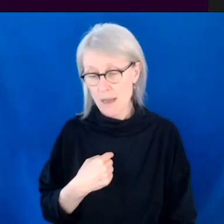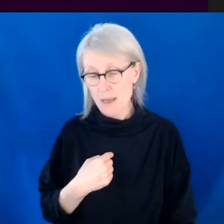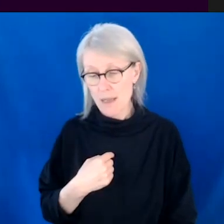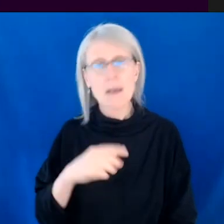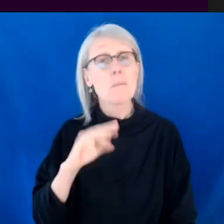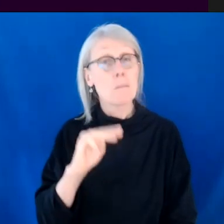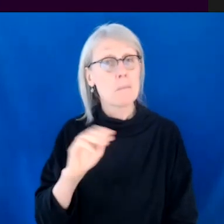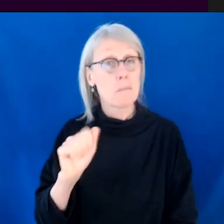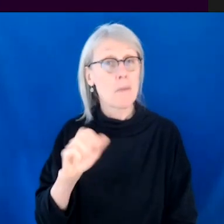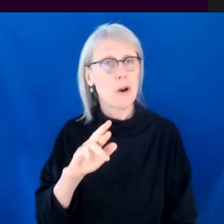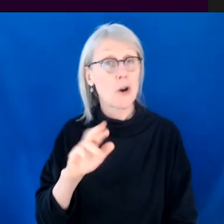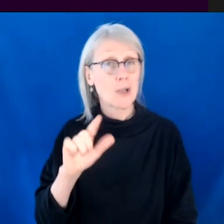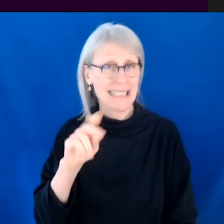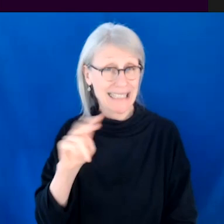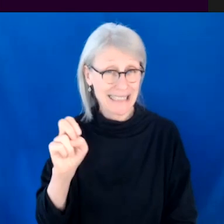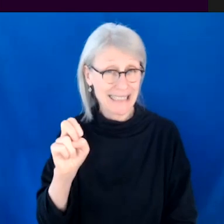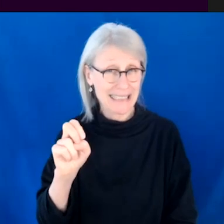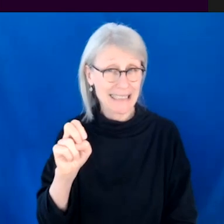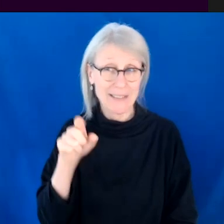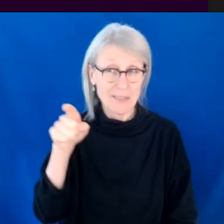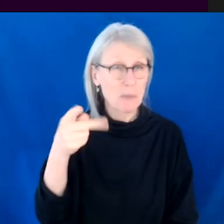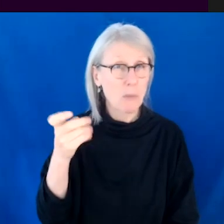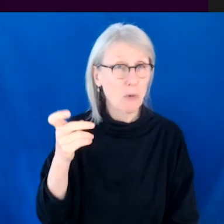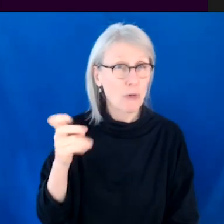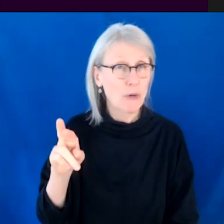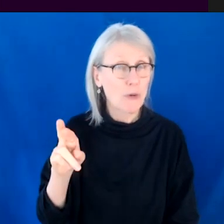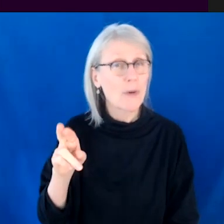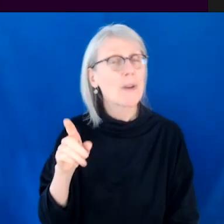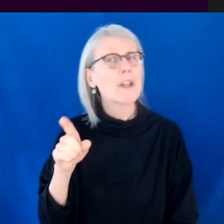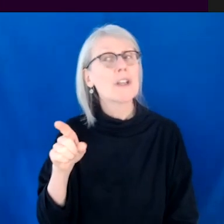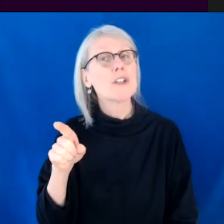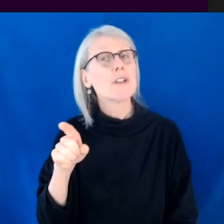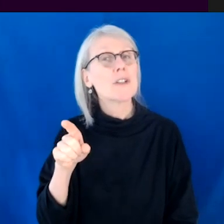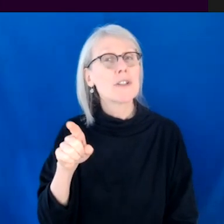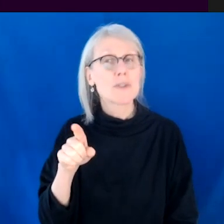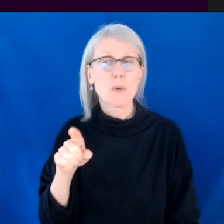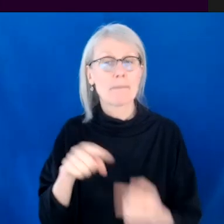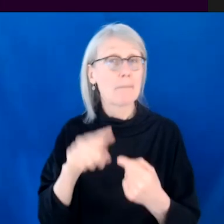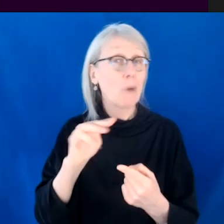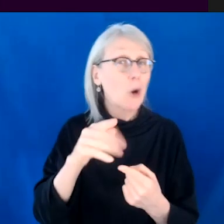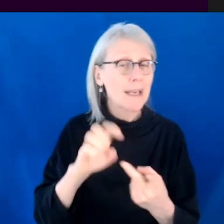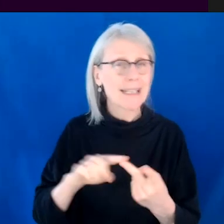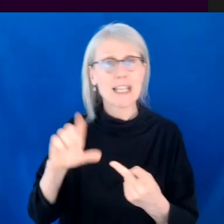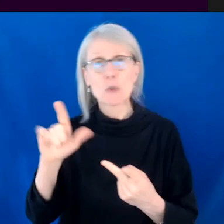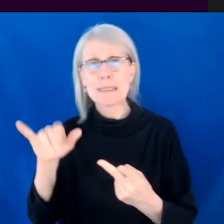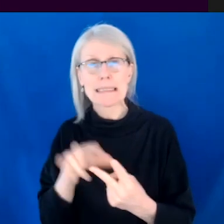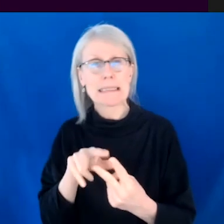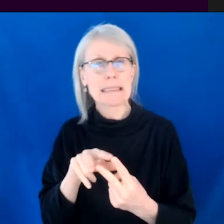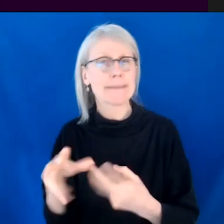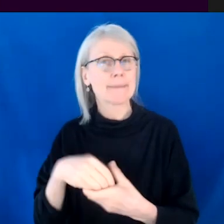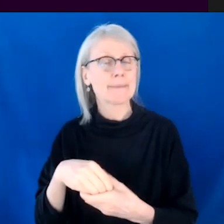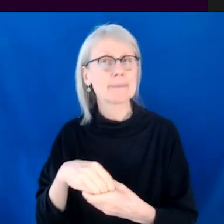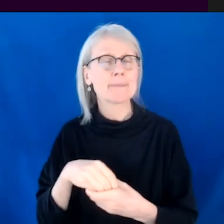Marlene in the Porter because I'm like a combo of Marlene and Lucy. Like, I think that with Lucy, she's